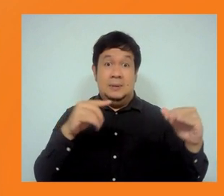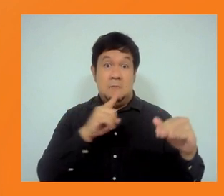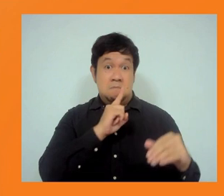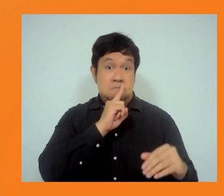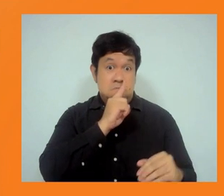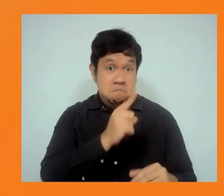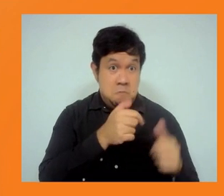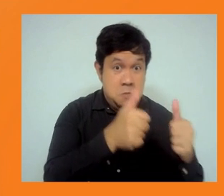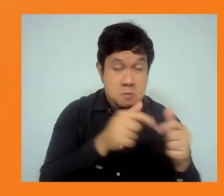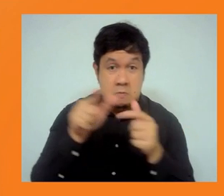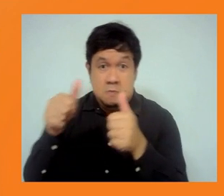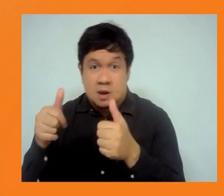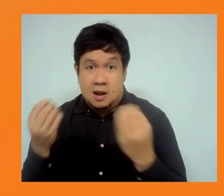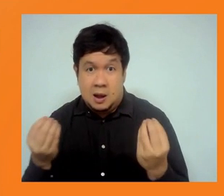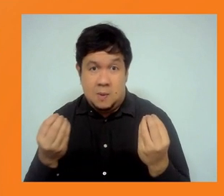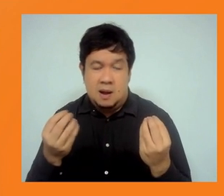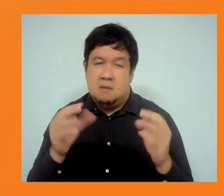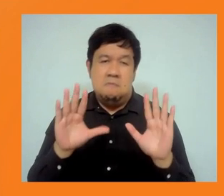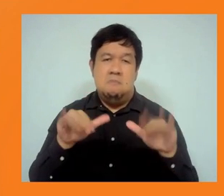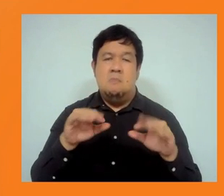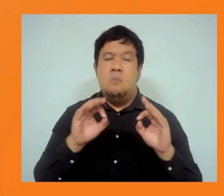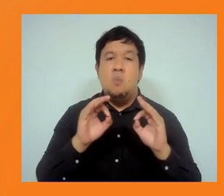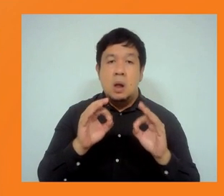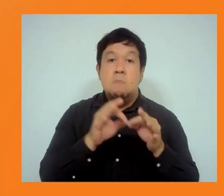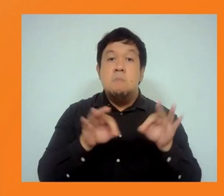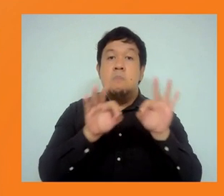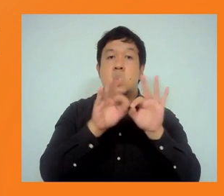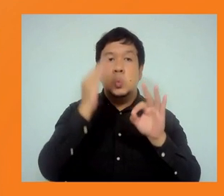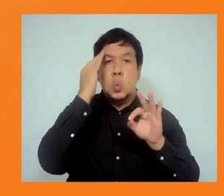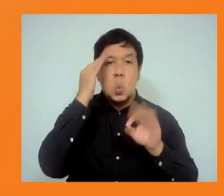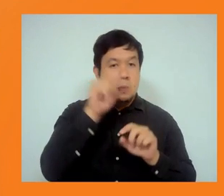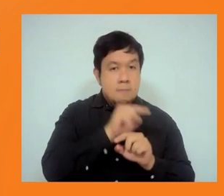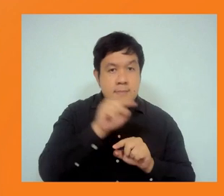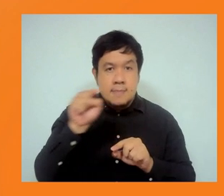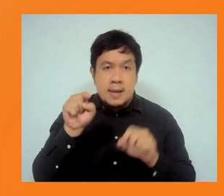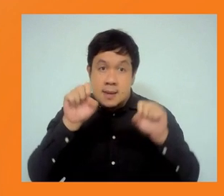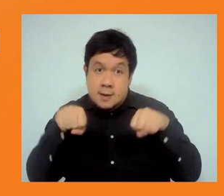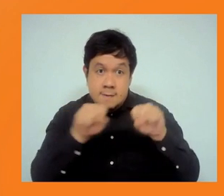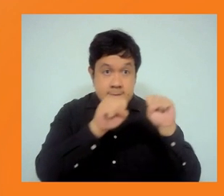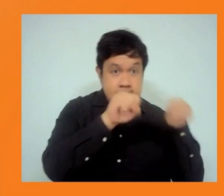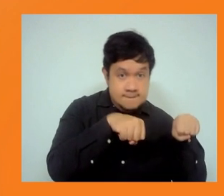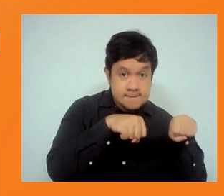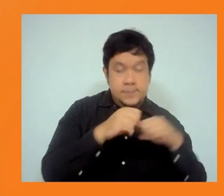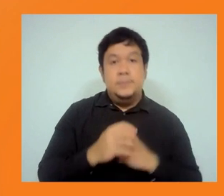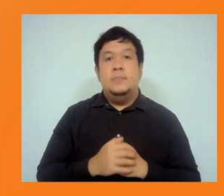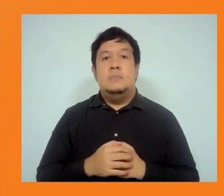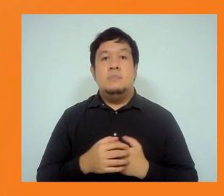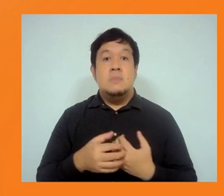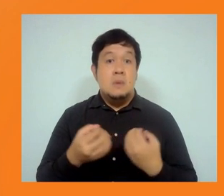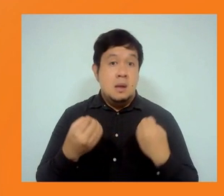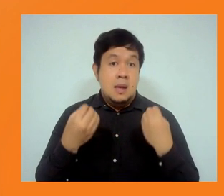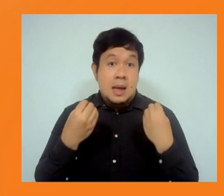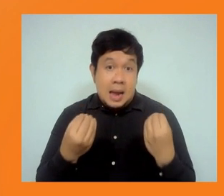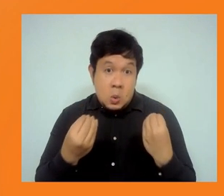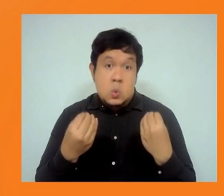their capacity to implement higher standards and for them to actually update their standards? Now, this is something that we're